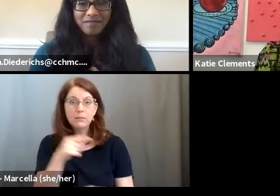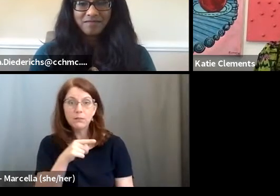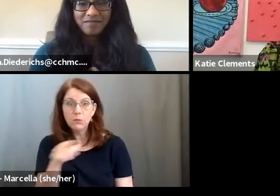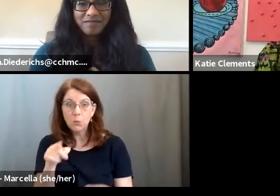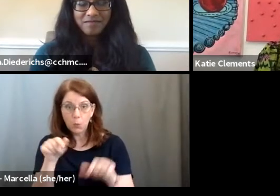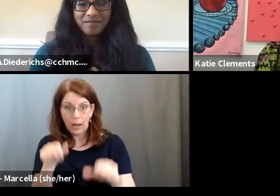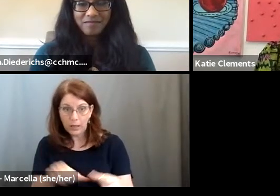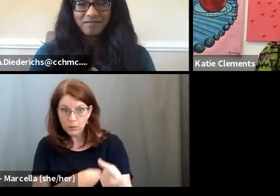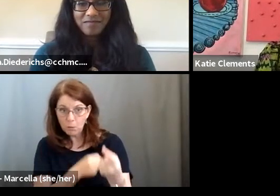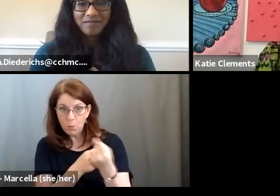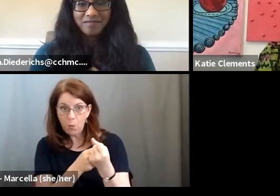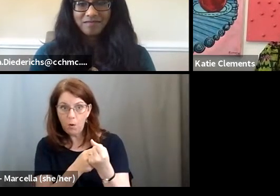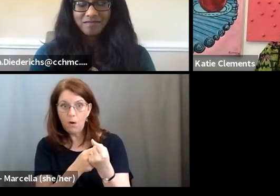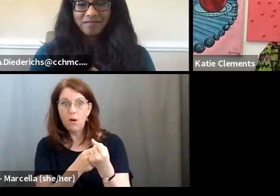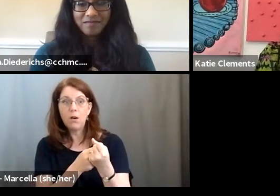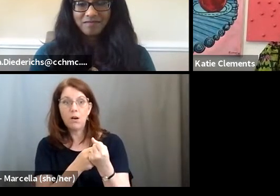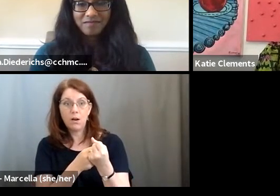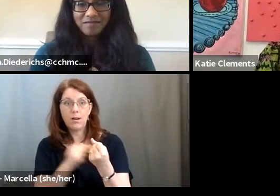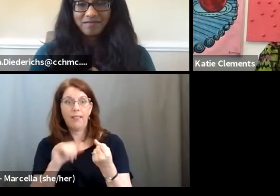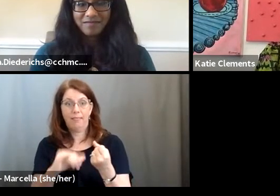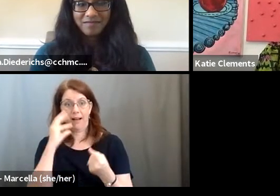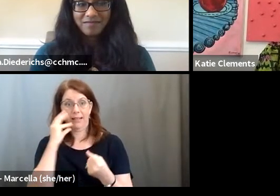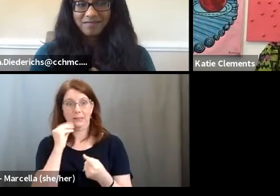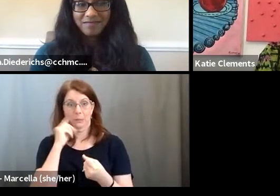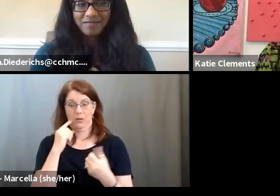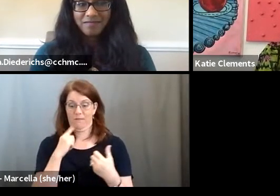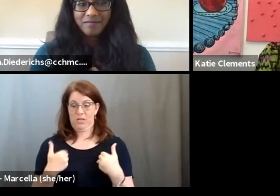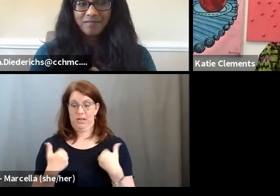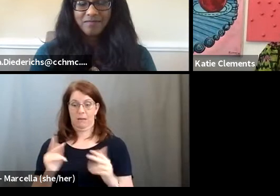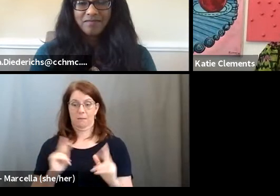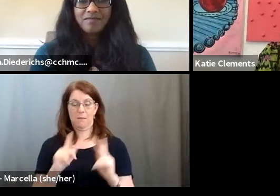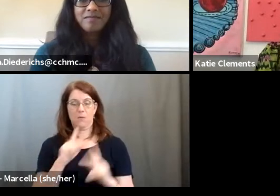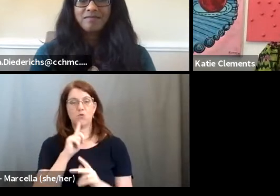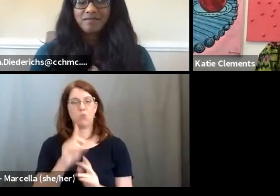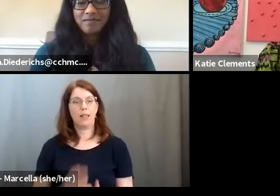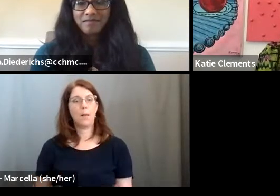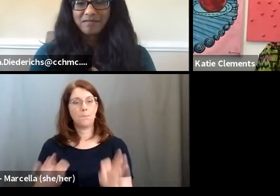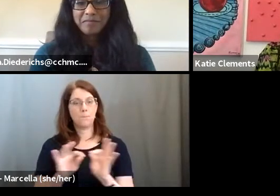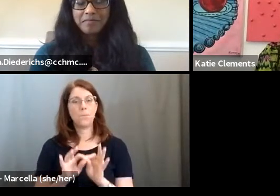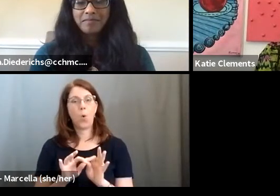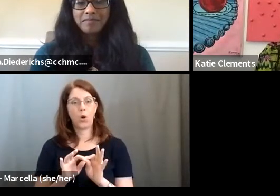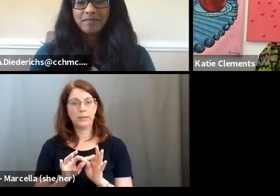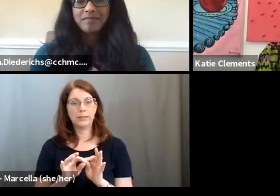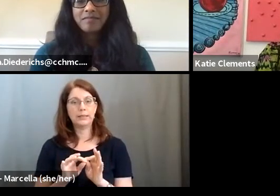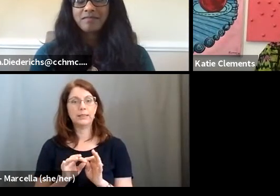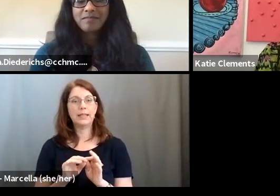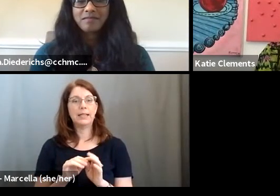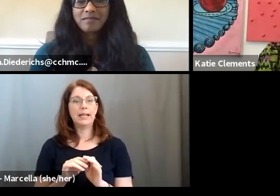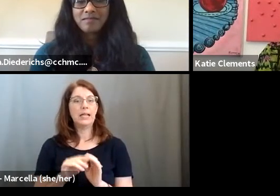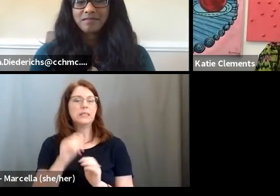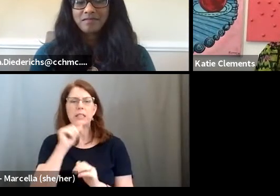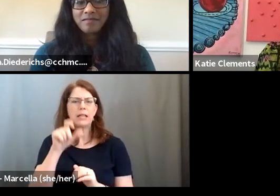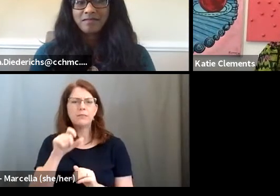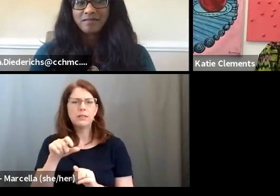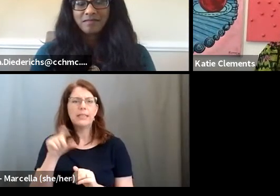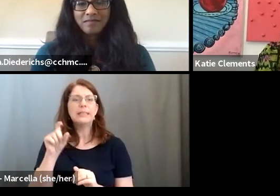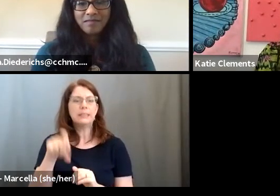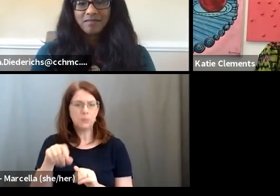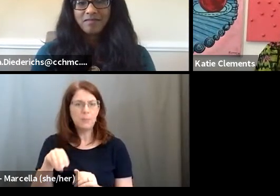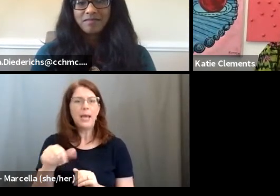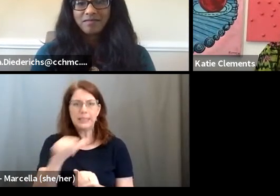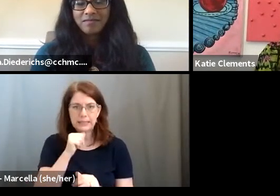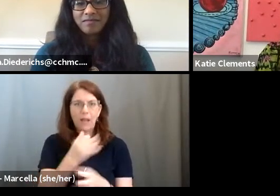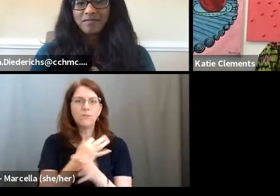that kind of experience for young people, it's really important. It needs to be a paid thing. It's not a freebie thing.